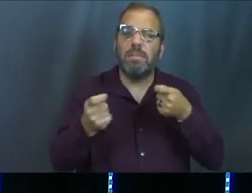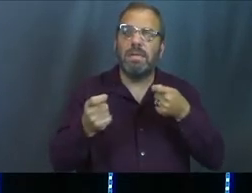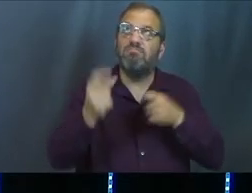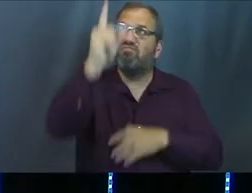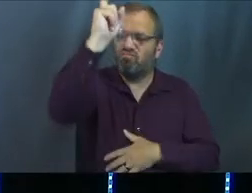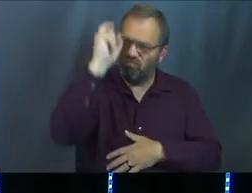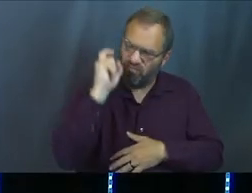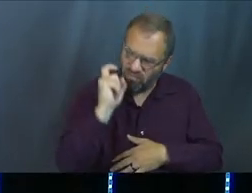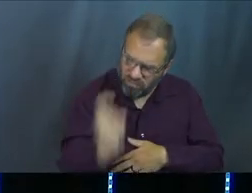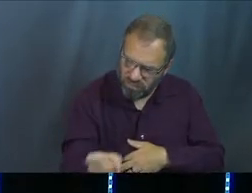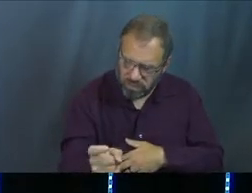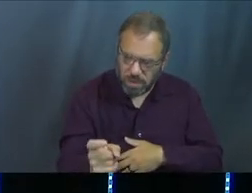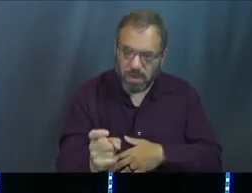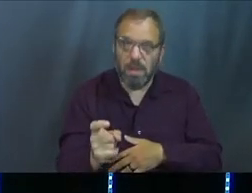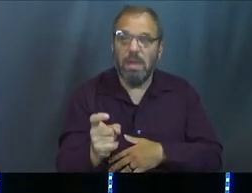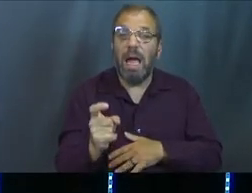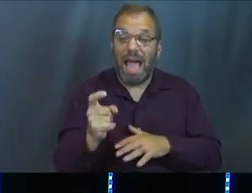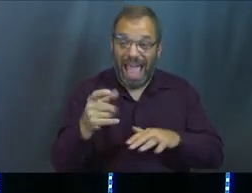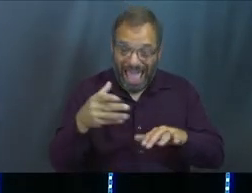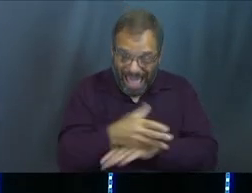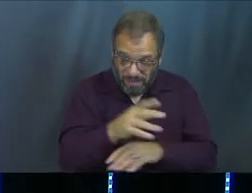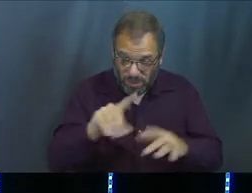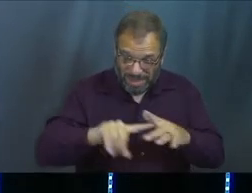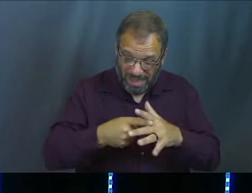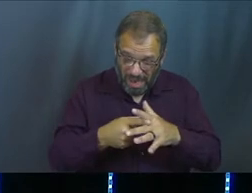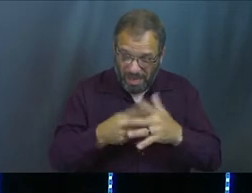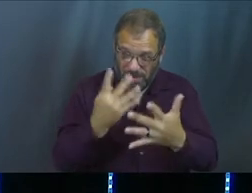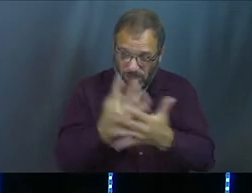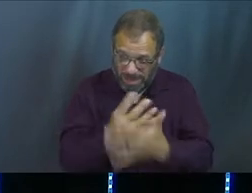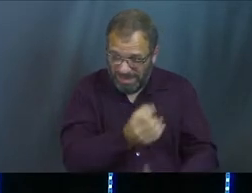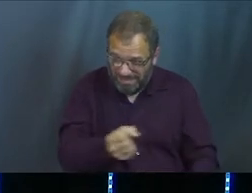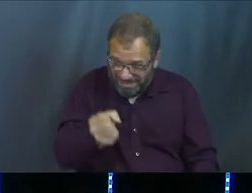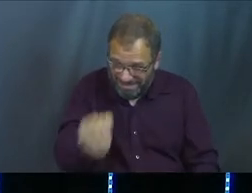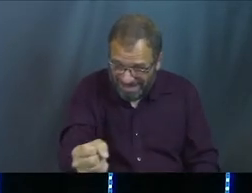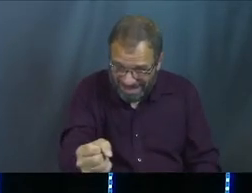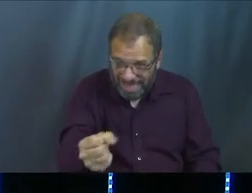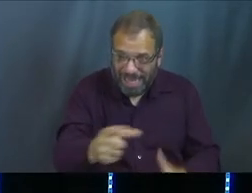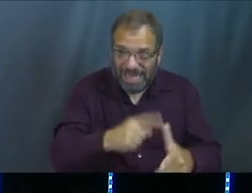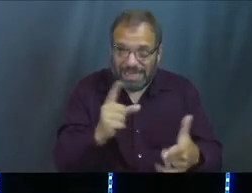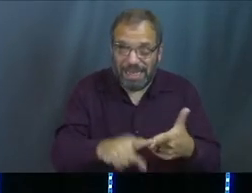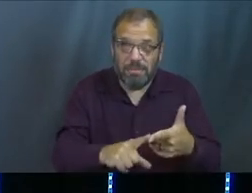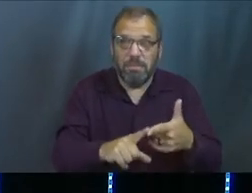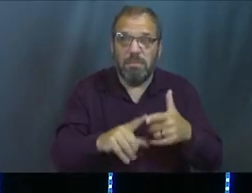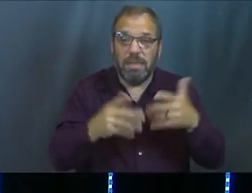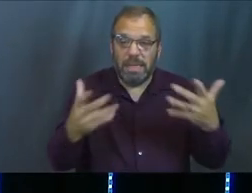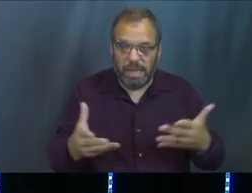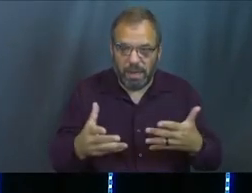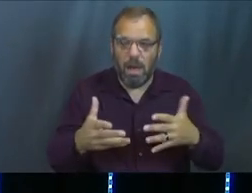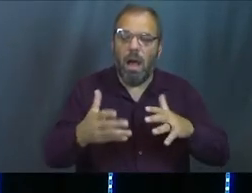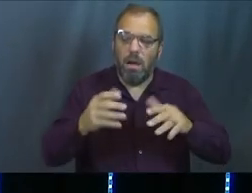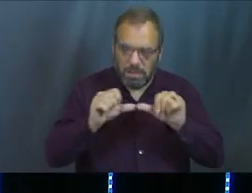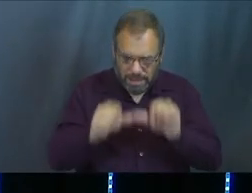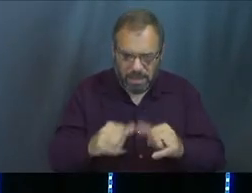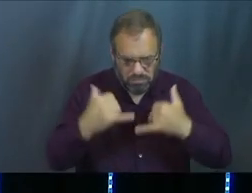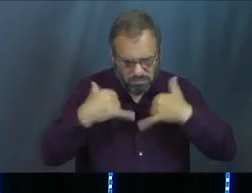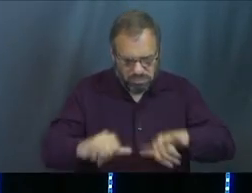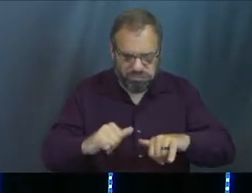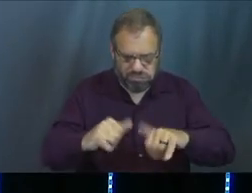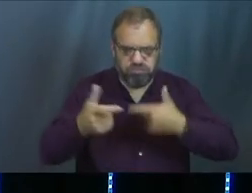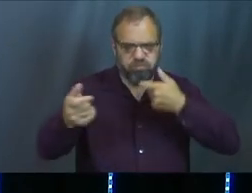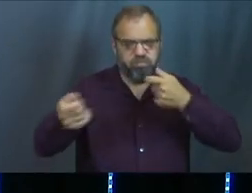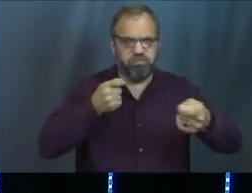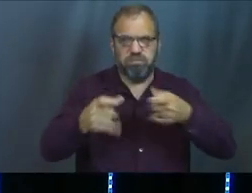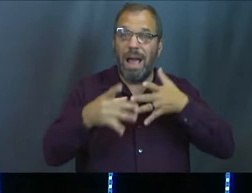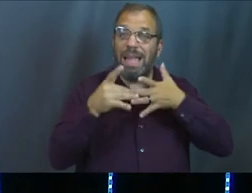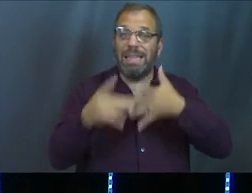him those abilities. And not long, right away when he's placed in prison, there's this moment where it's like, here, keep doing these things. He has an opportunity to